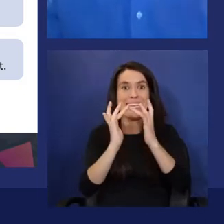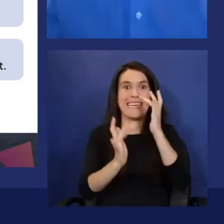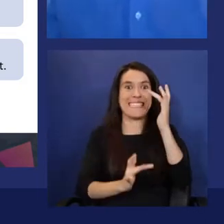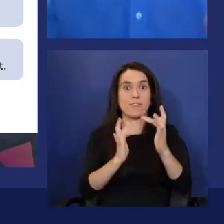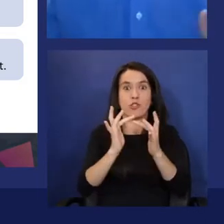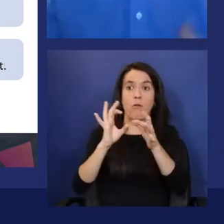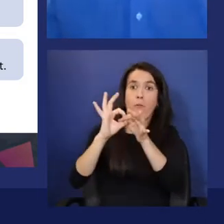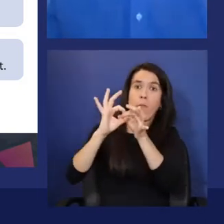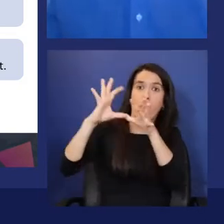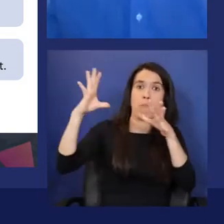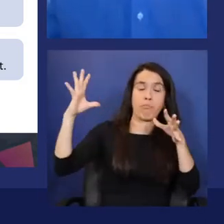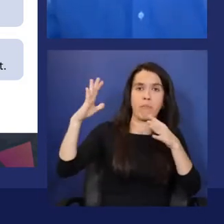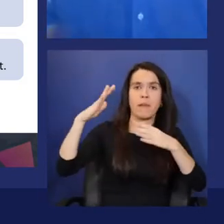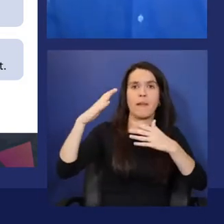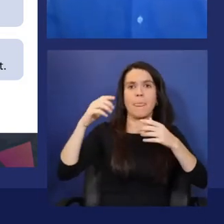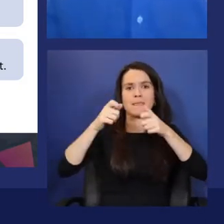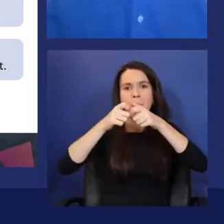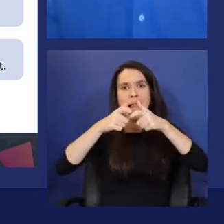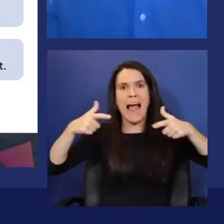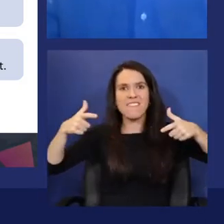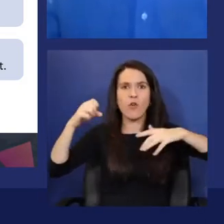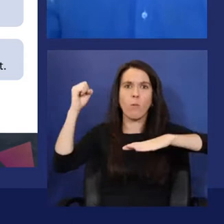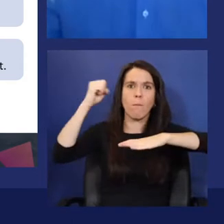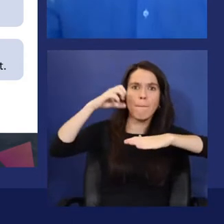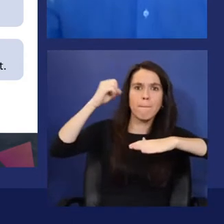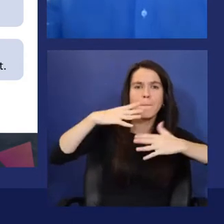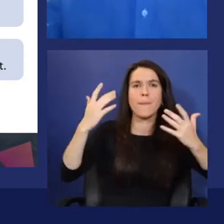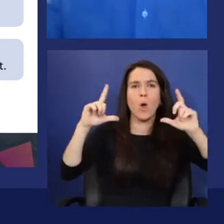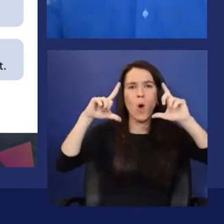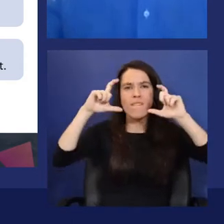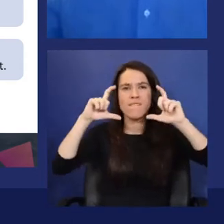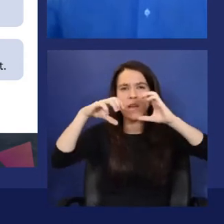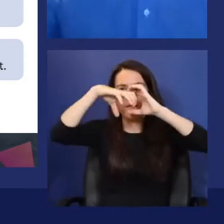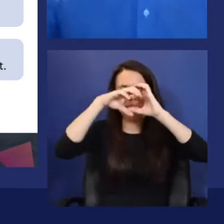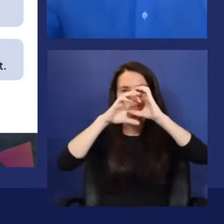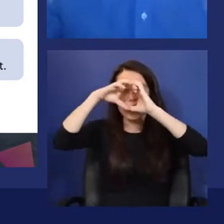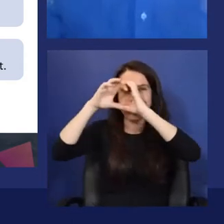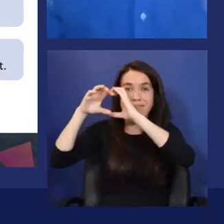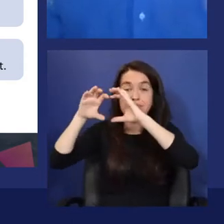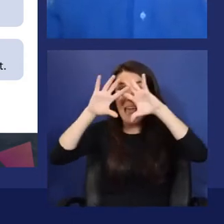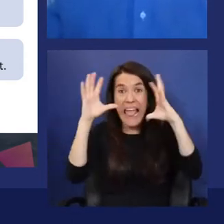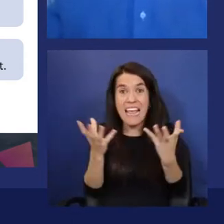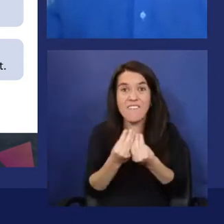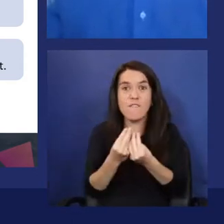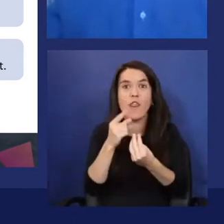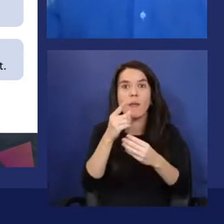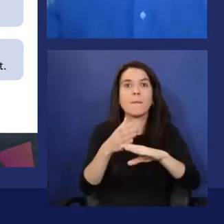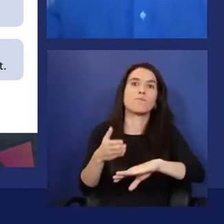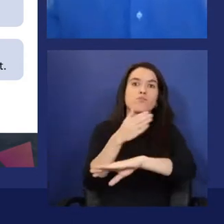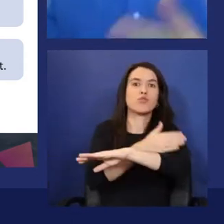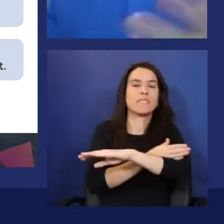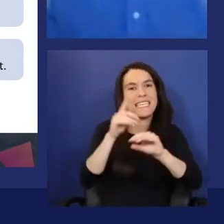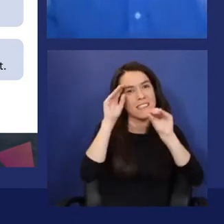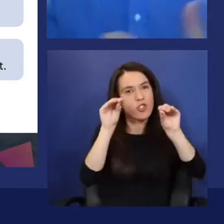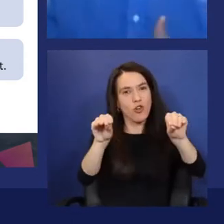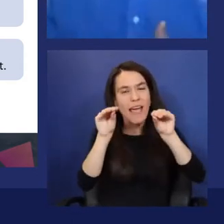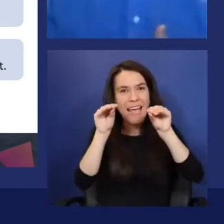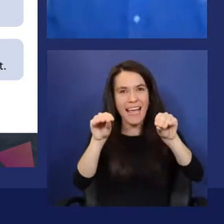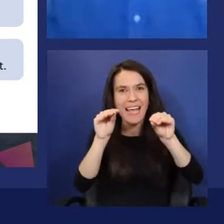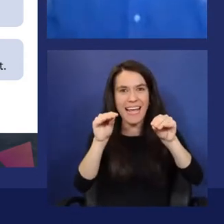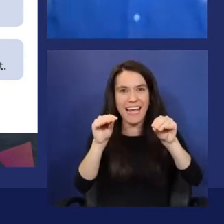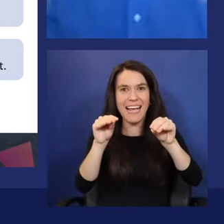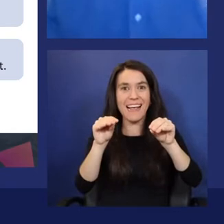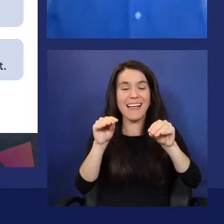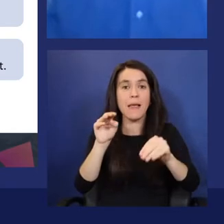you know, with the images of any type, they've been pre-trained by Microsoft